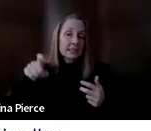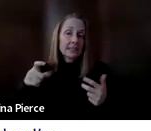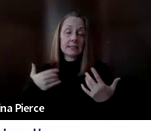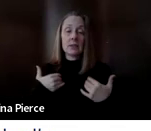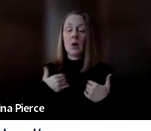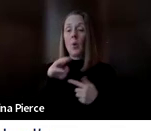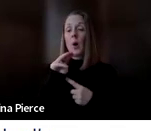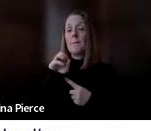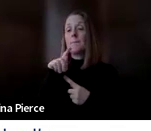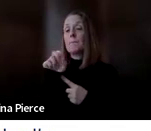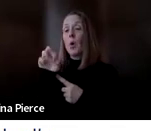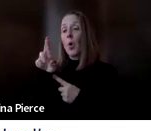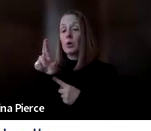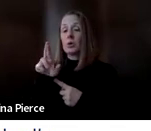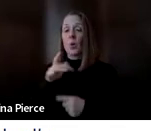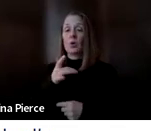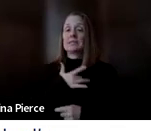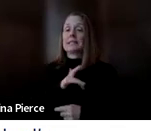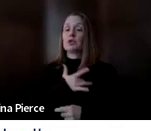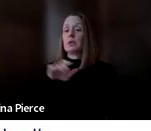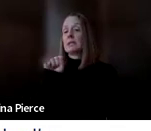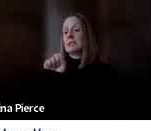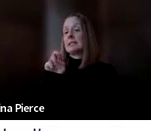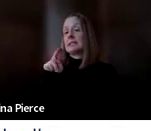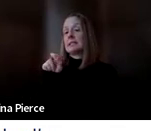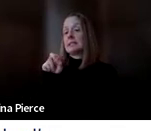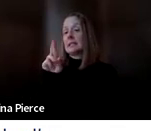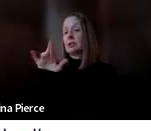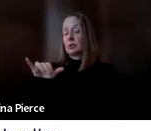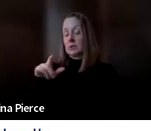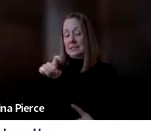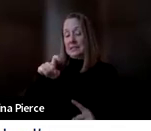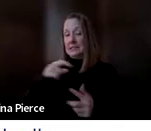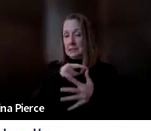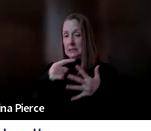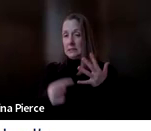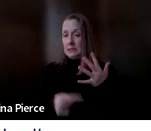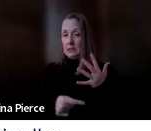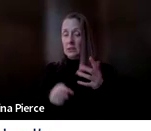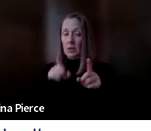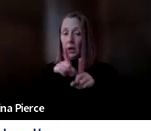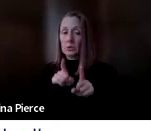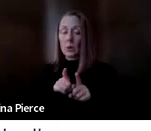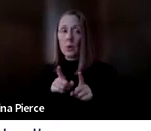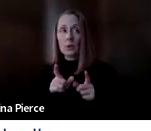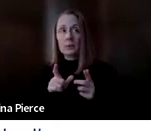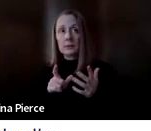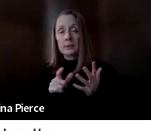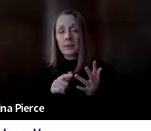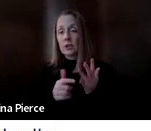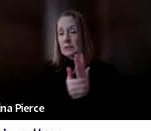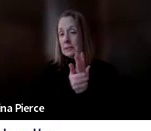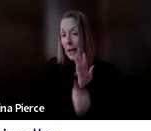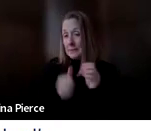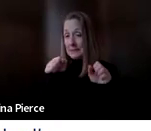have? What sensory needs do they have? It also looks at their current communication skills and needs. There are communicative competencies.